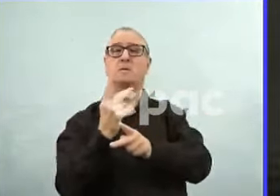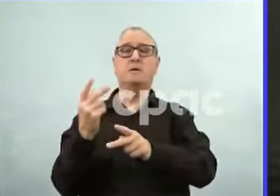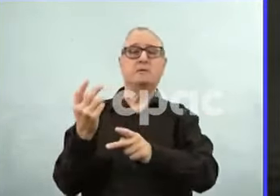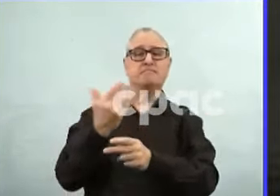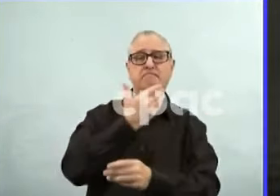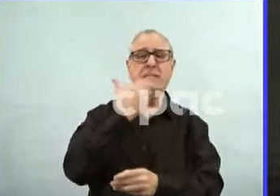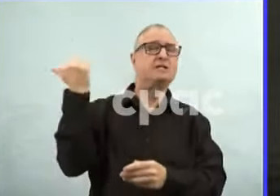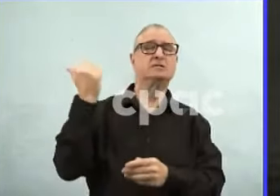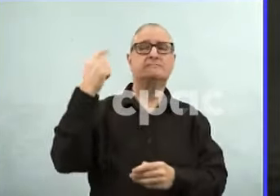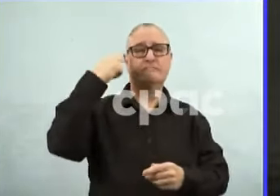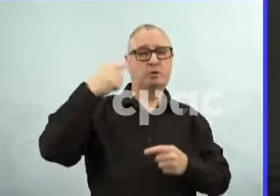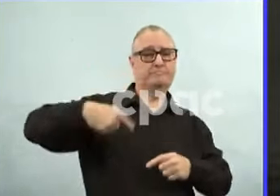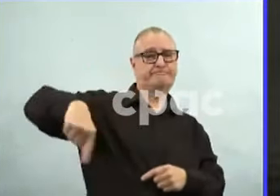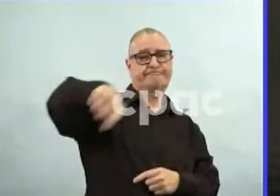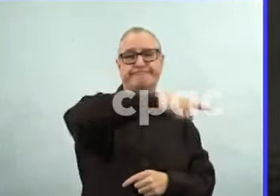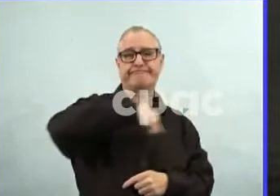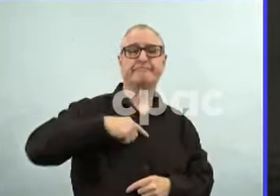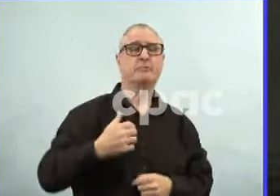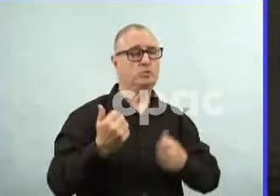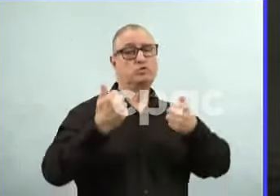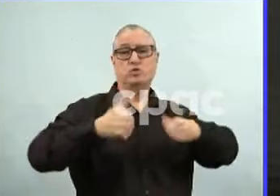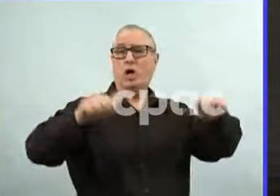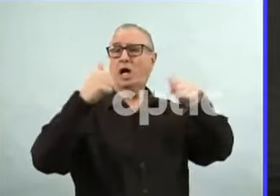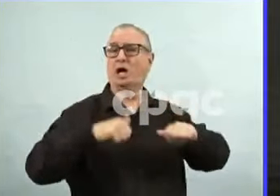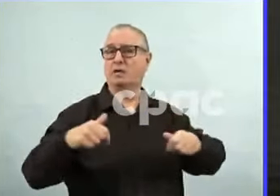take restrictions off as well on Manitobans.